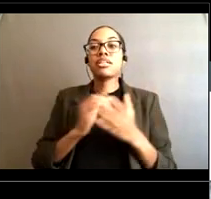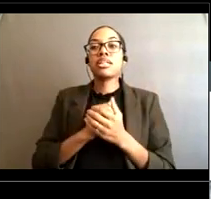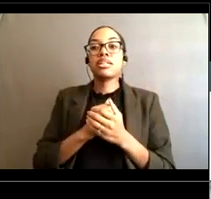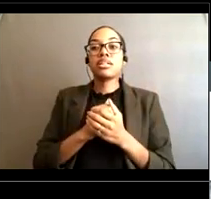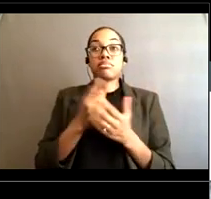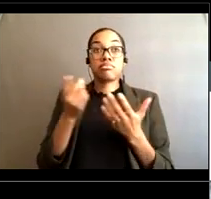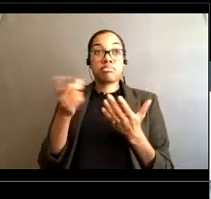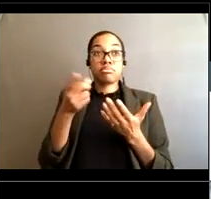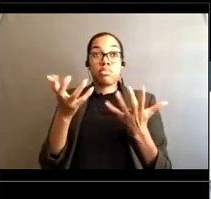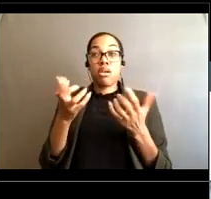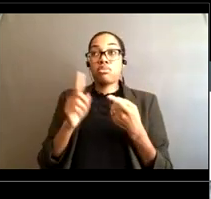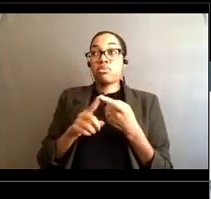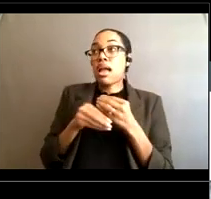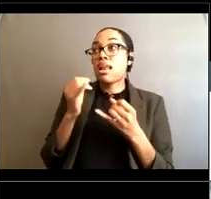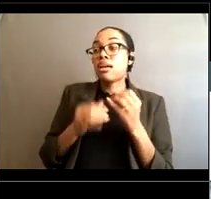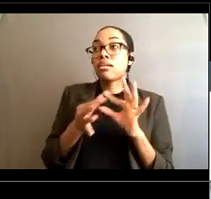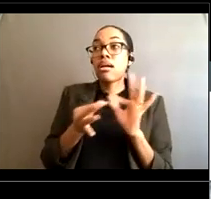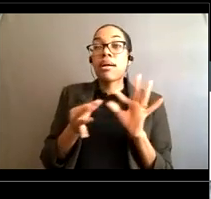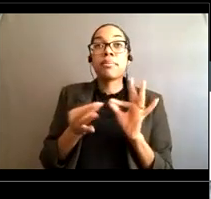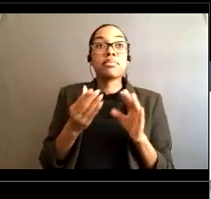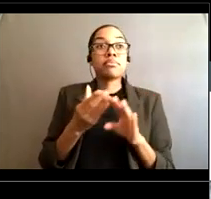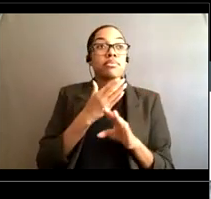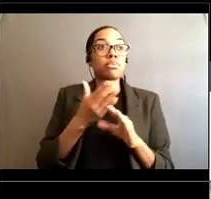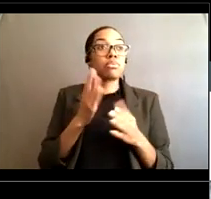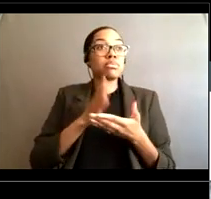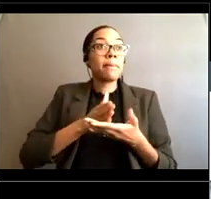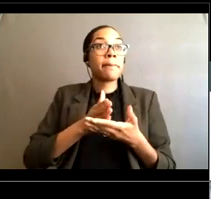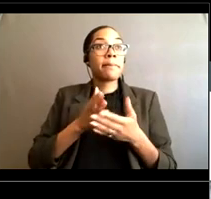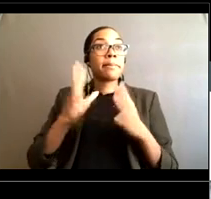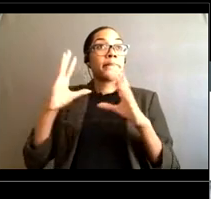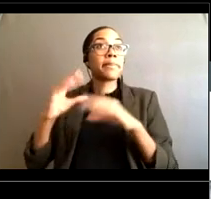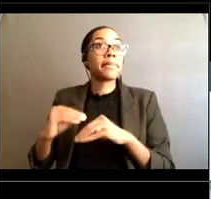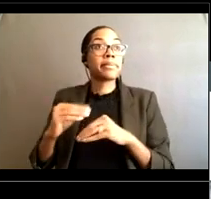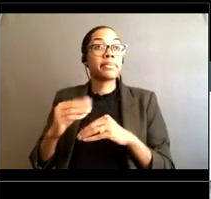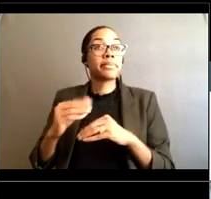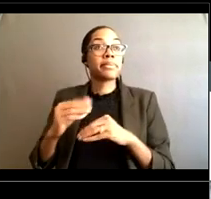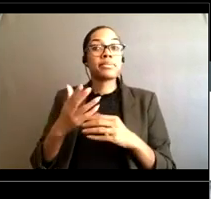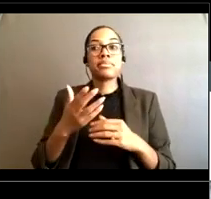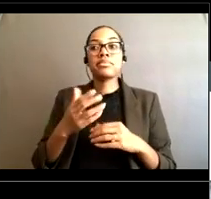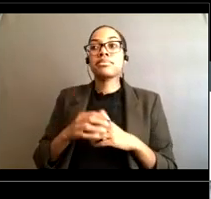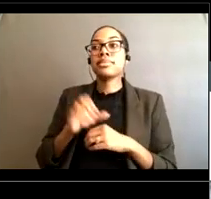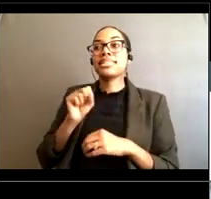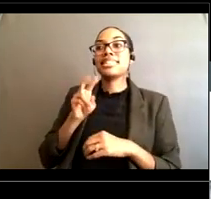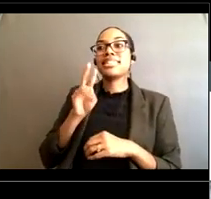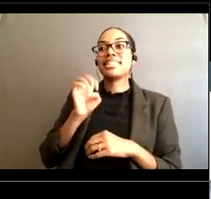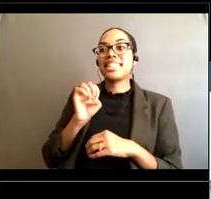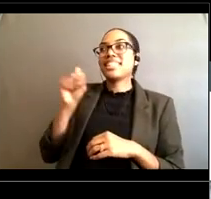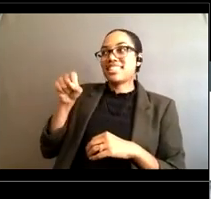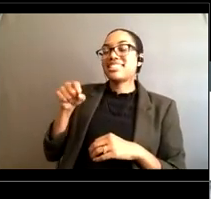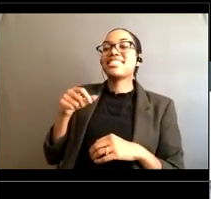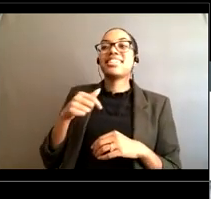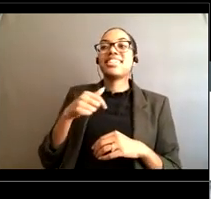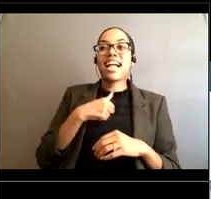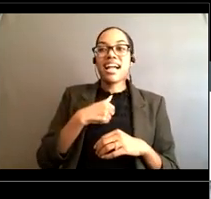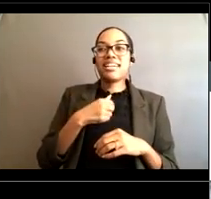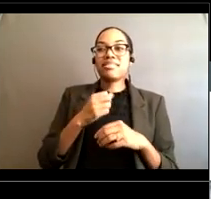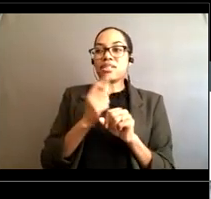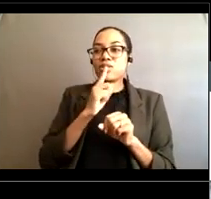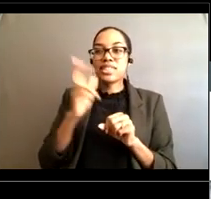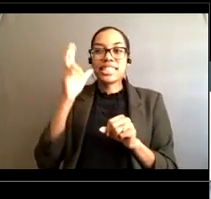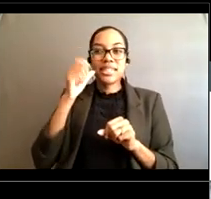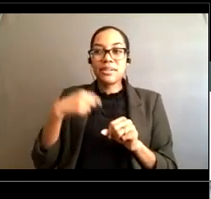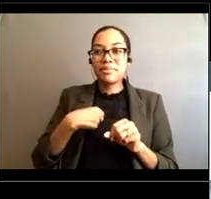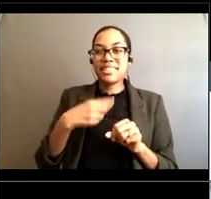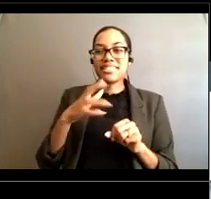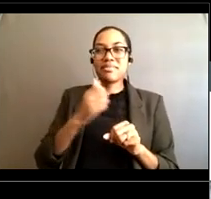um, add any final comments before we uh sign off Yes, I unmuted myself this time so now you can hear